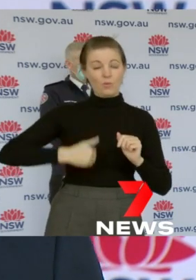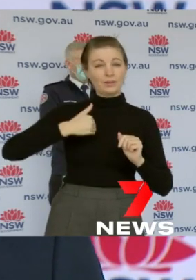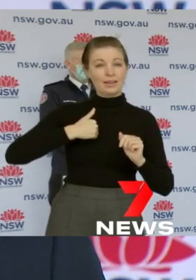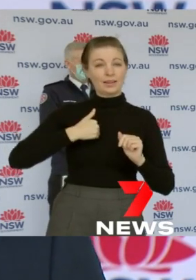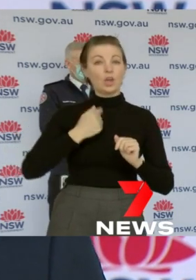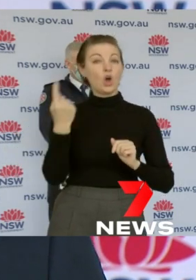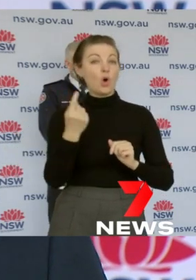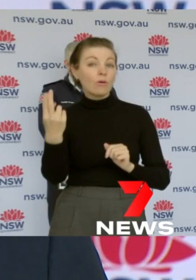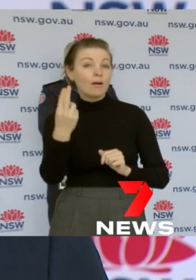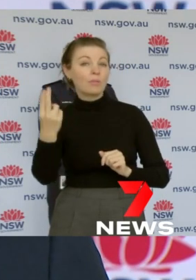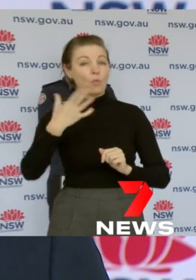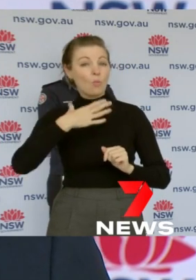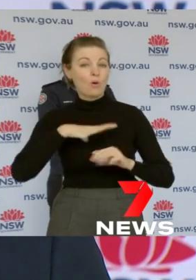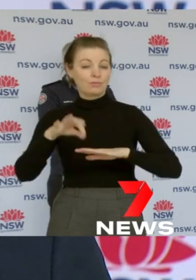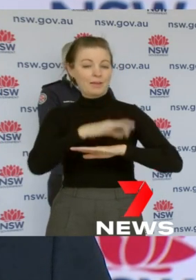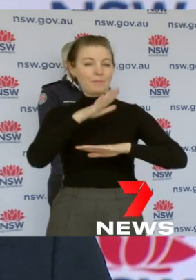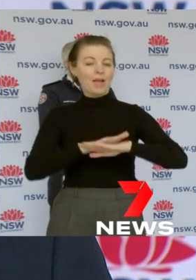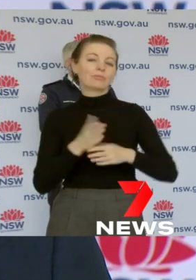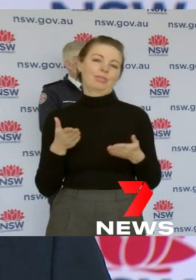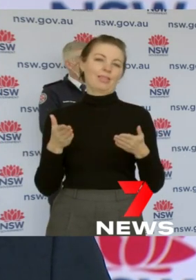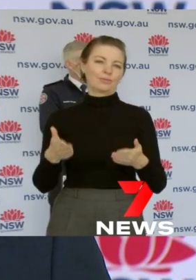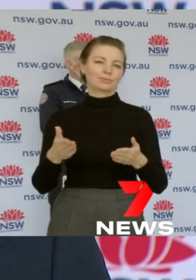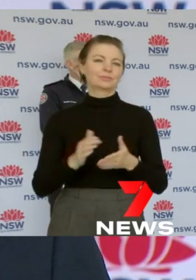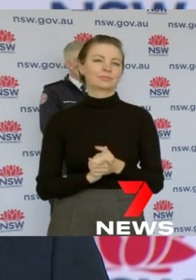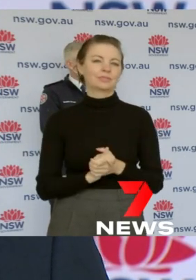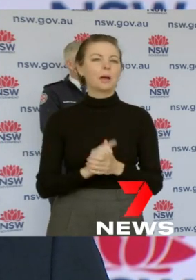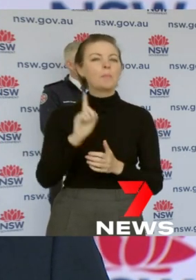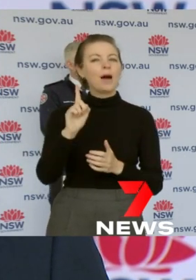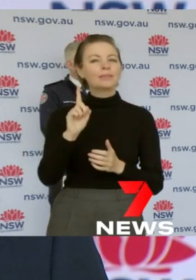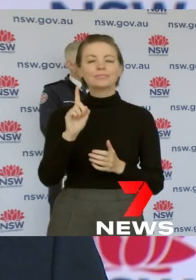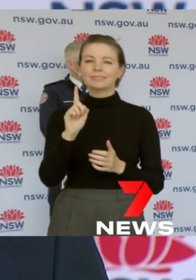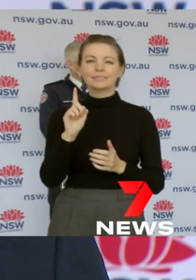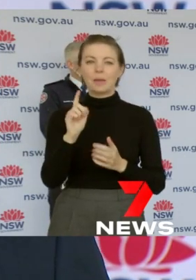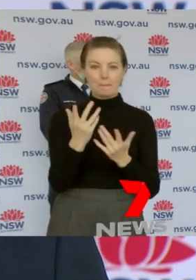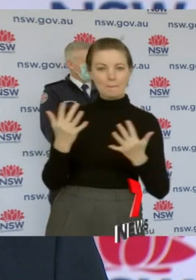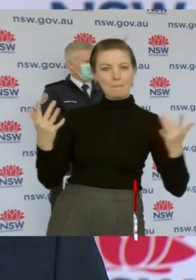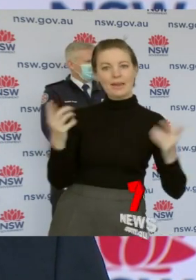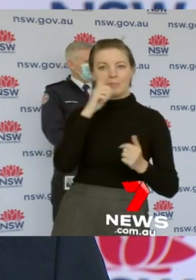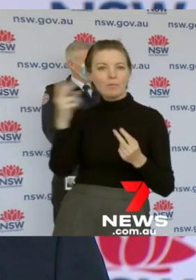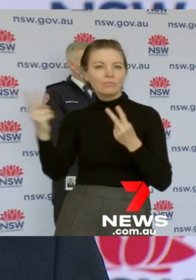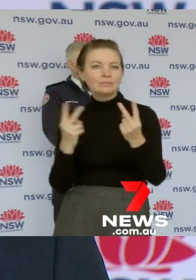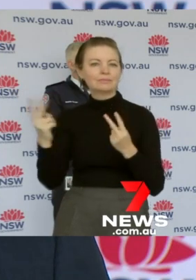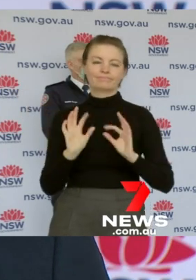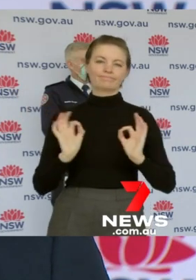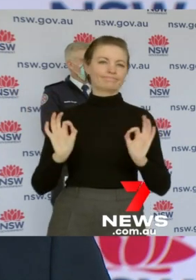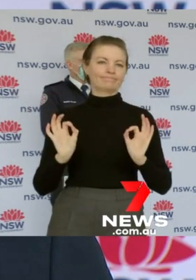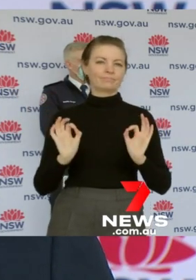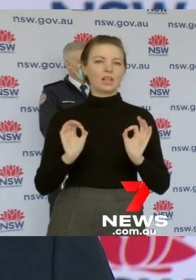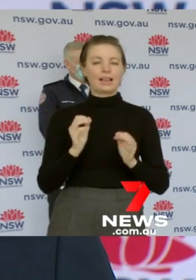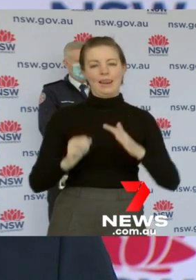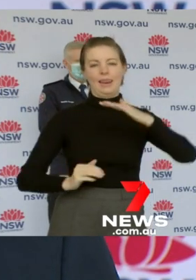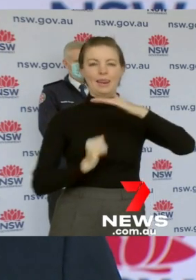marry but with minimal guests in attendance so there'll be five guests